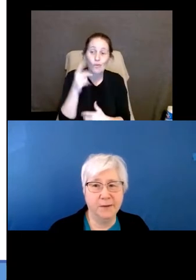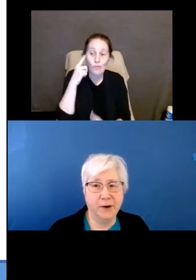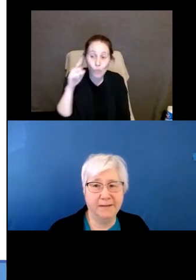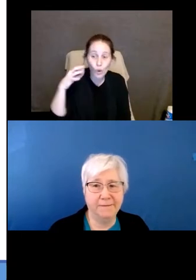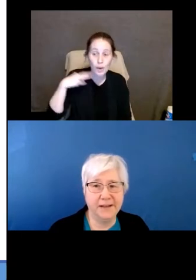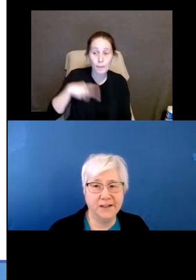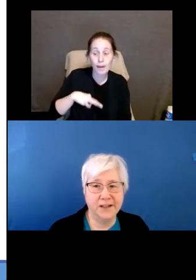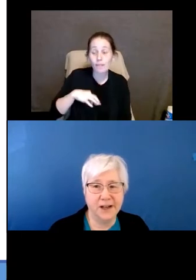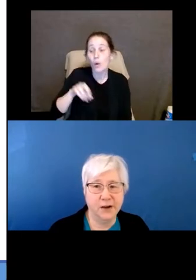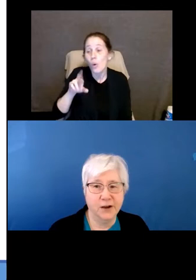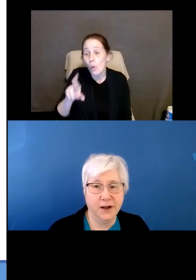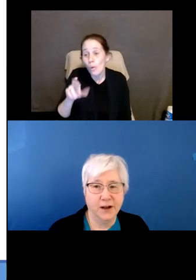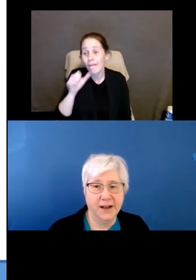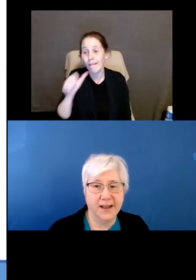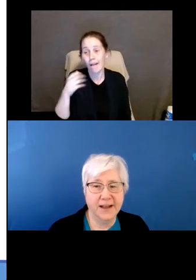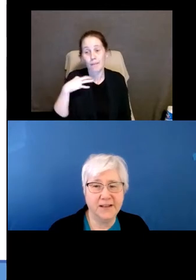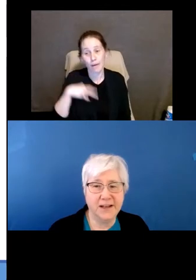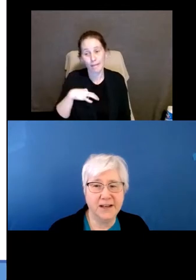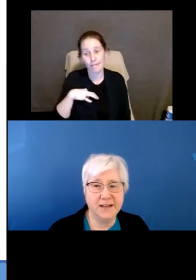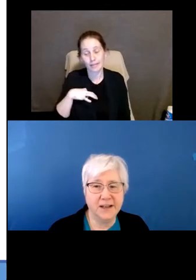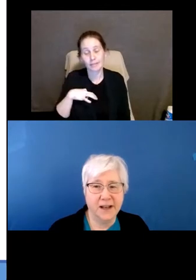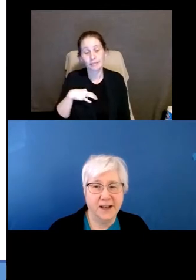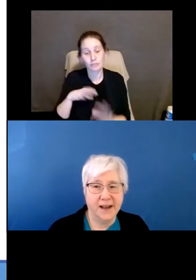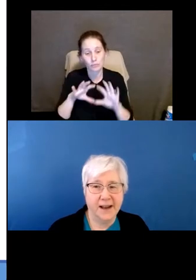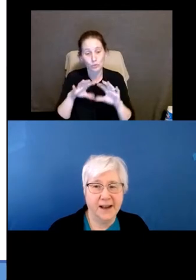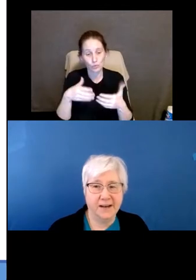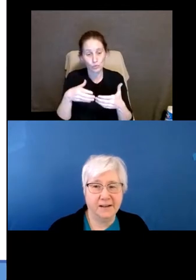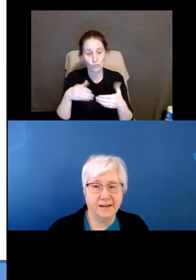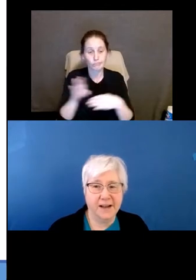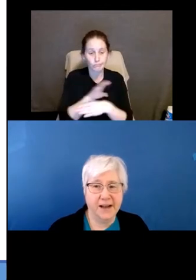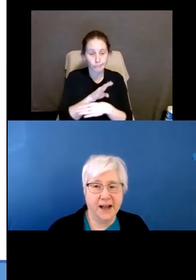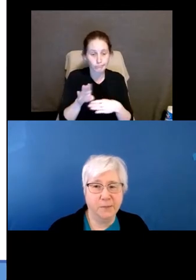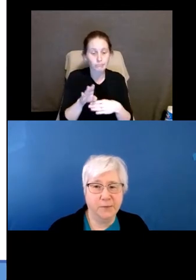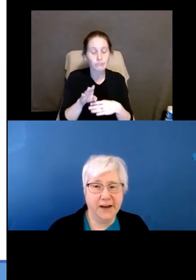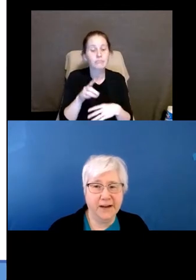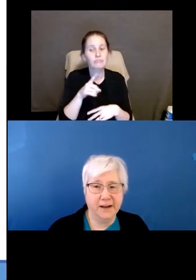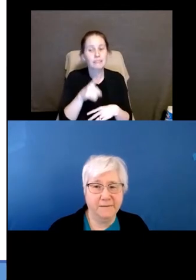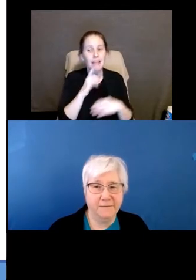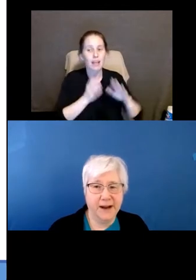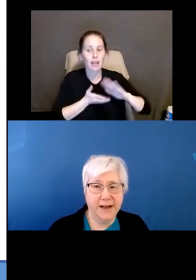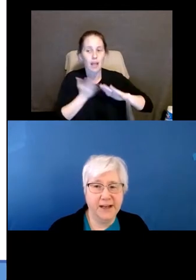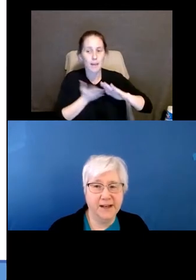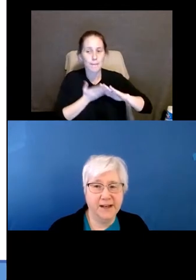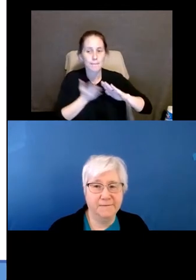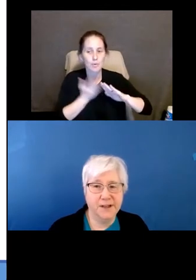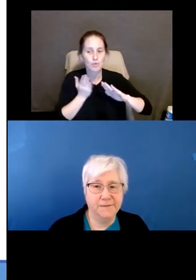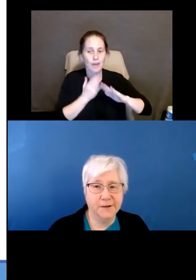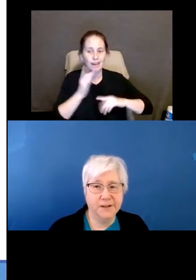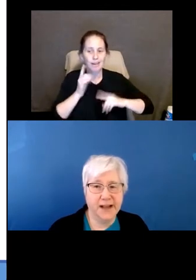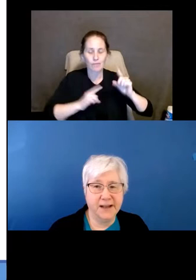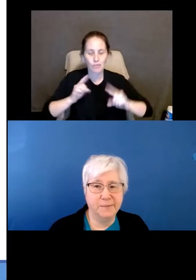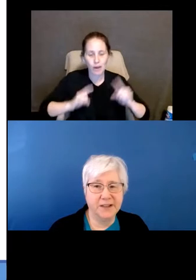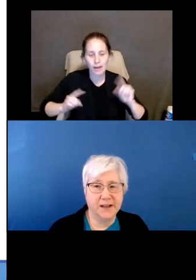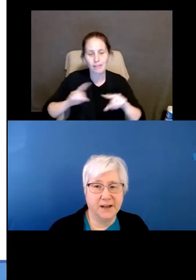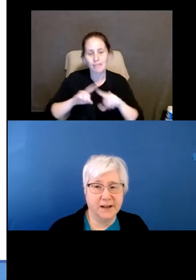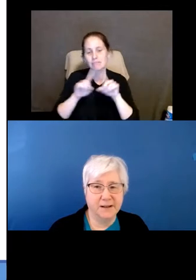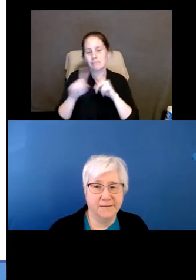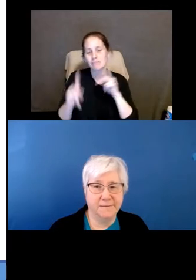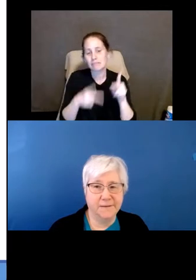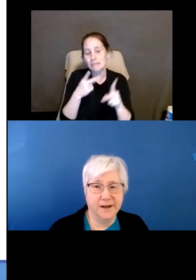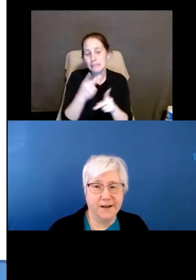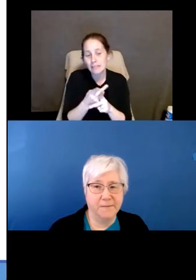non-profit entities, and they operate a variety of different types